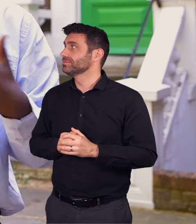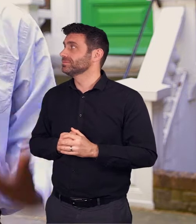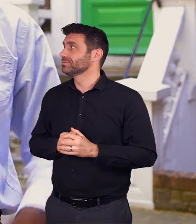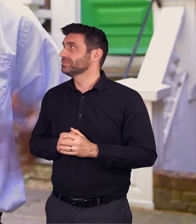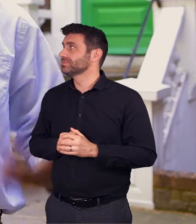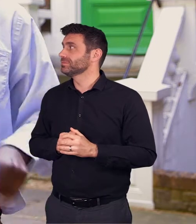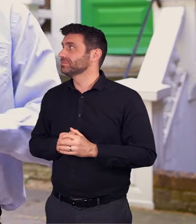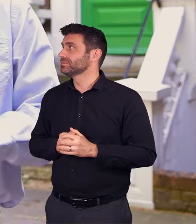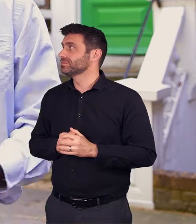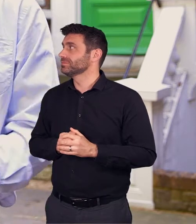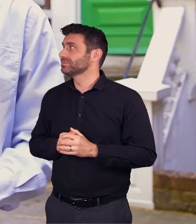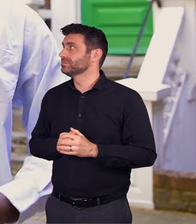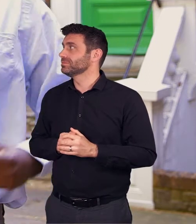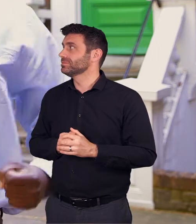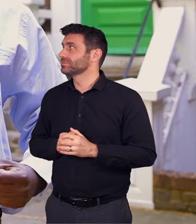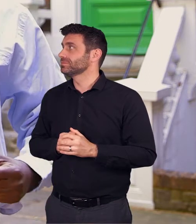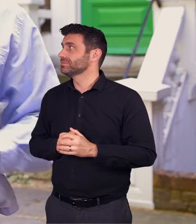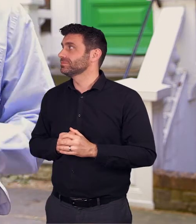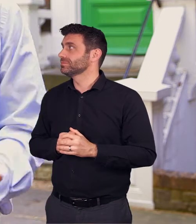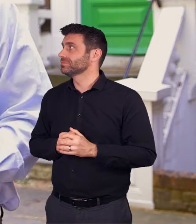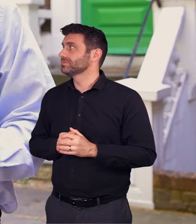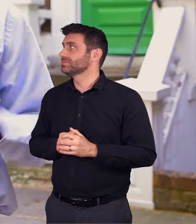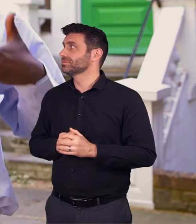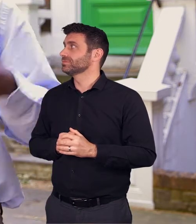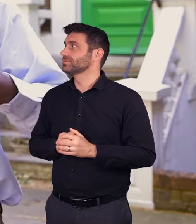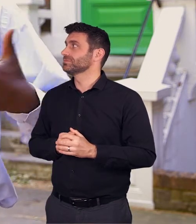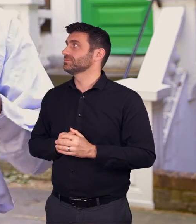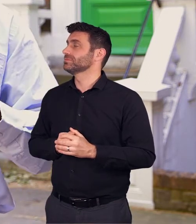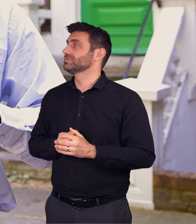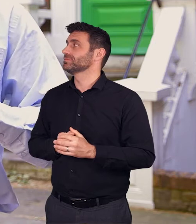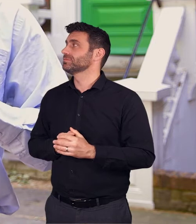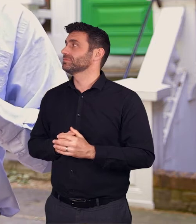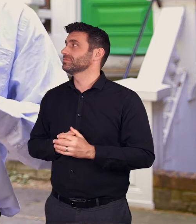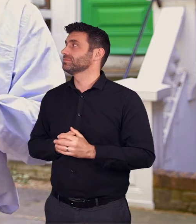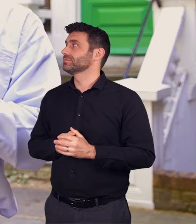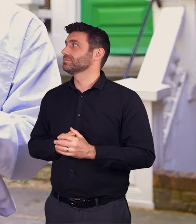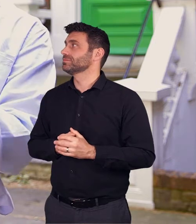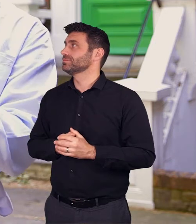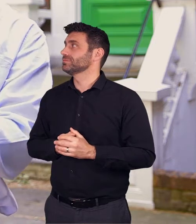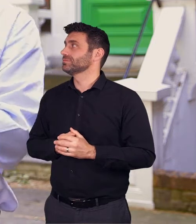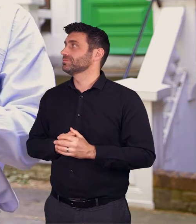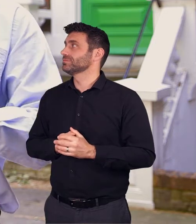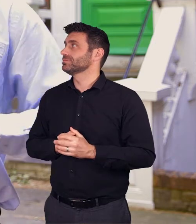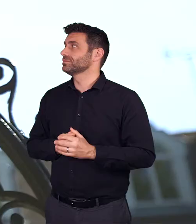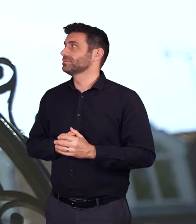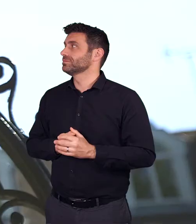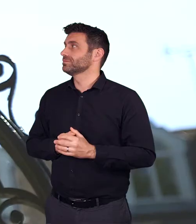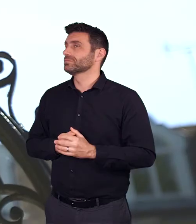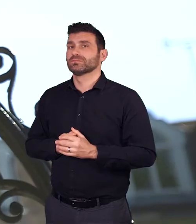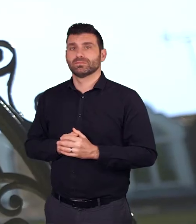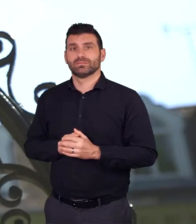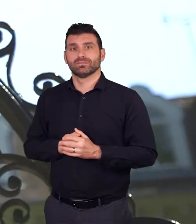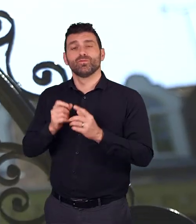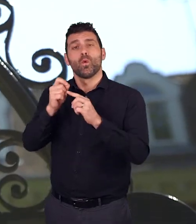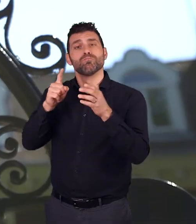motivational speaking which was wonderful learning how to stand how to compose yourself how to walk like a leader how to influence government with Paul